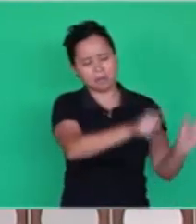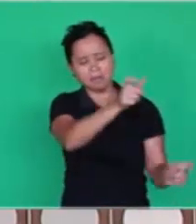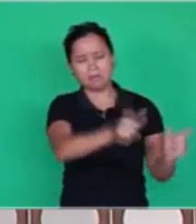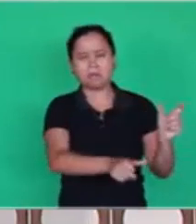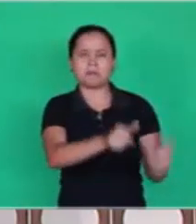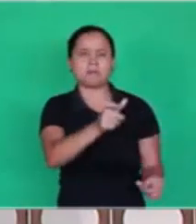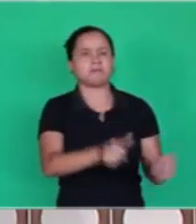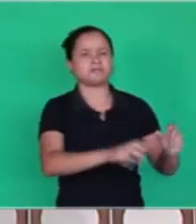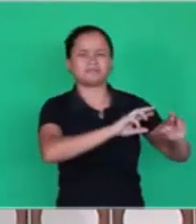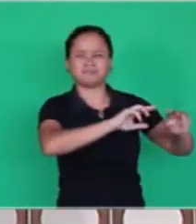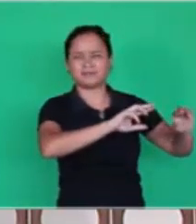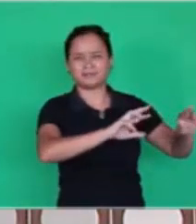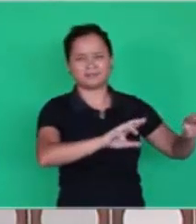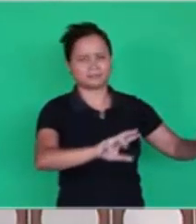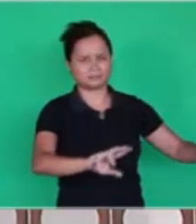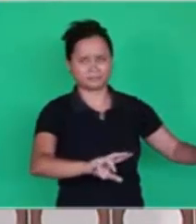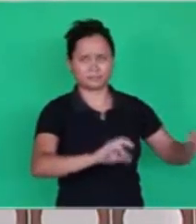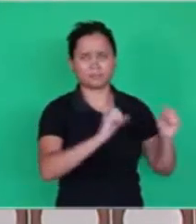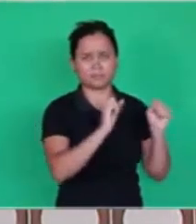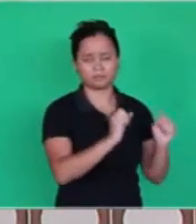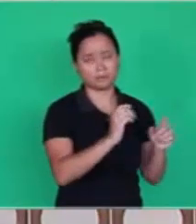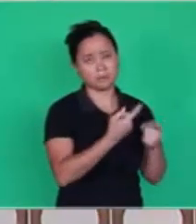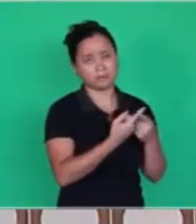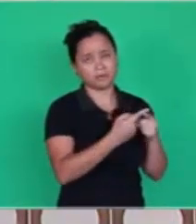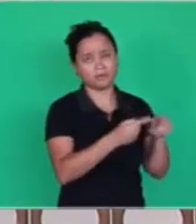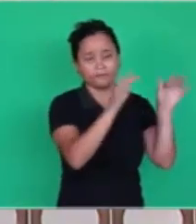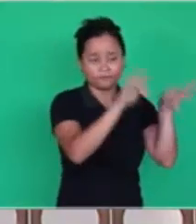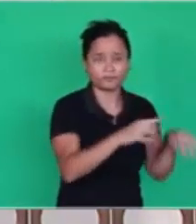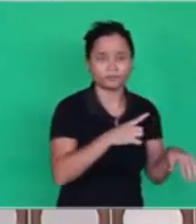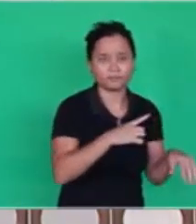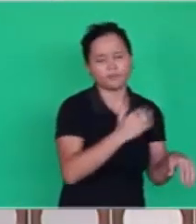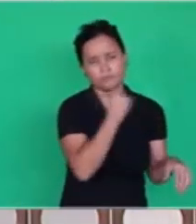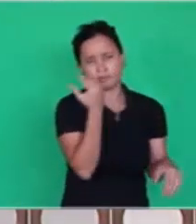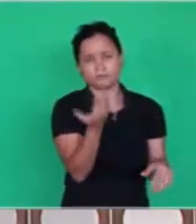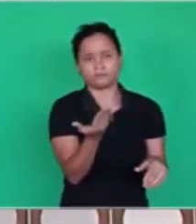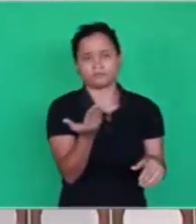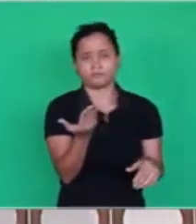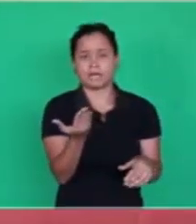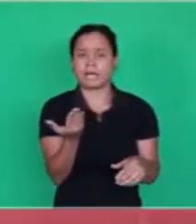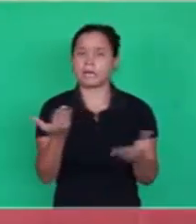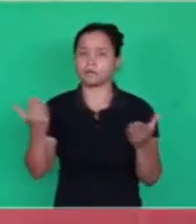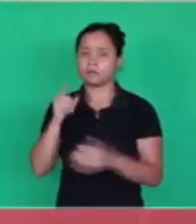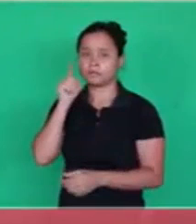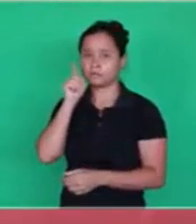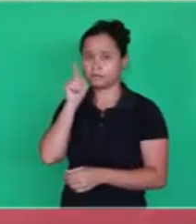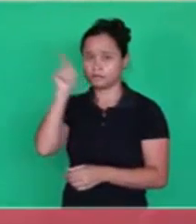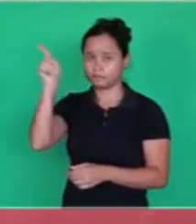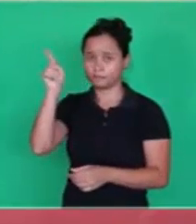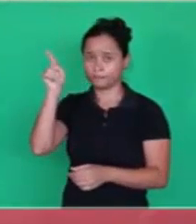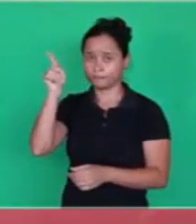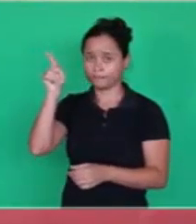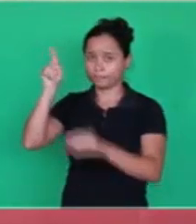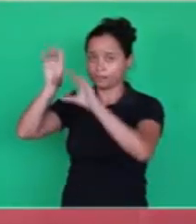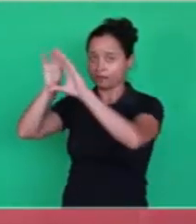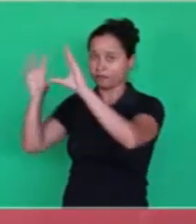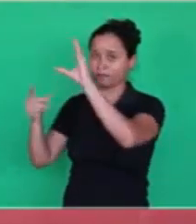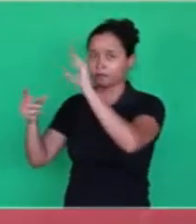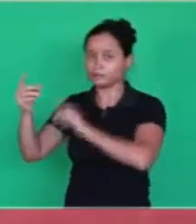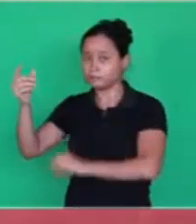here, there is another life. It's a redemptive work. This one remains.